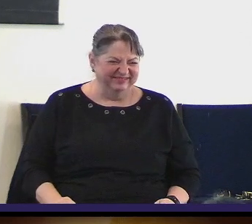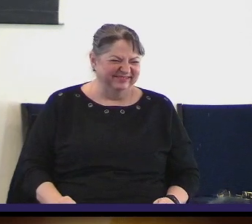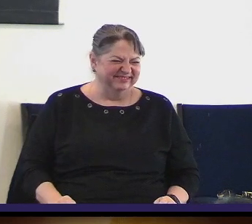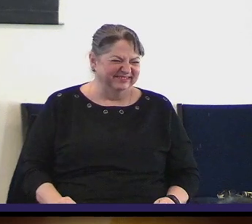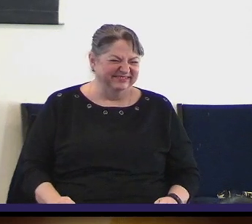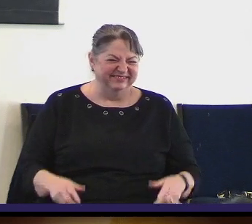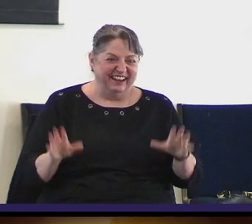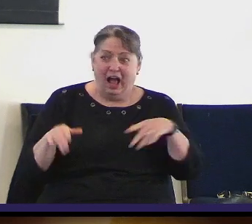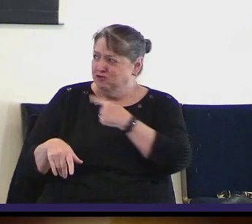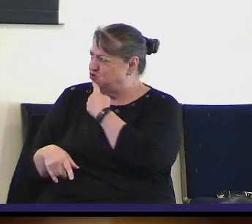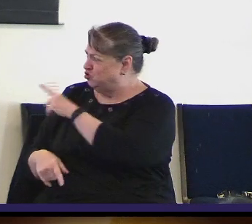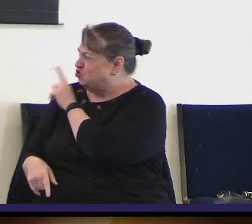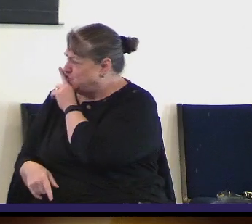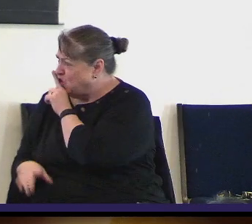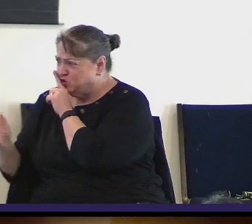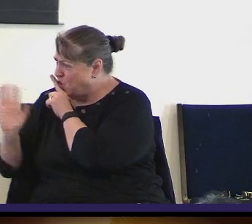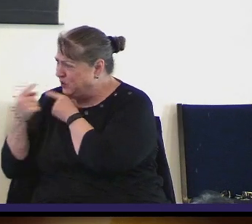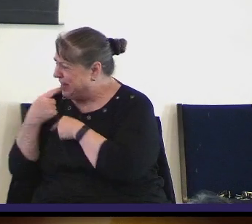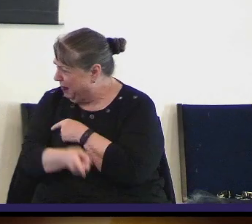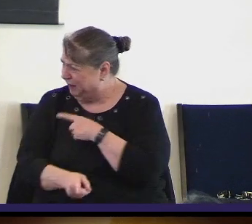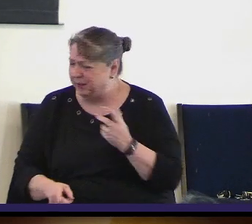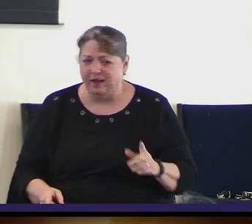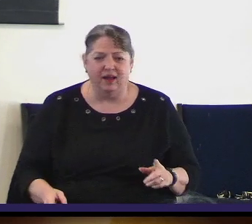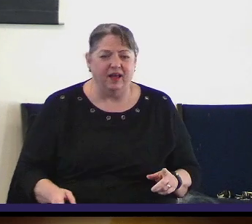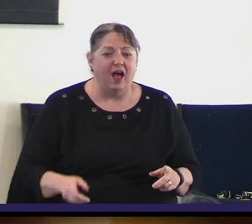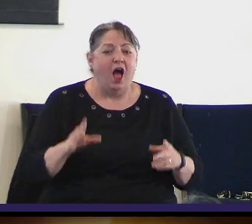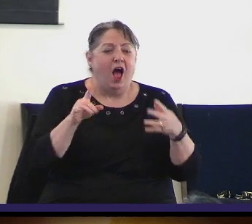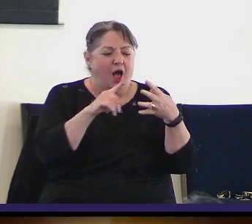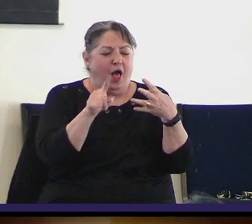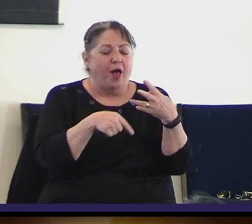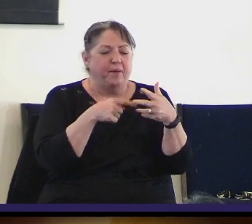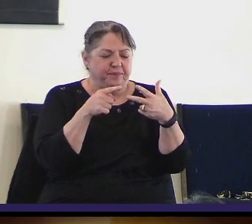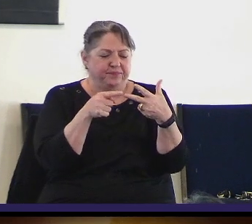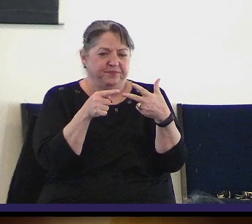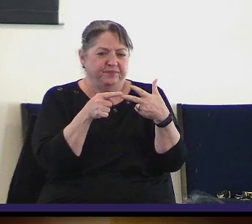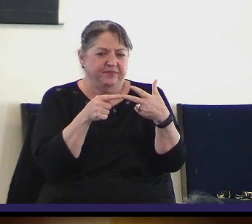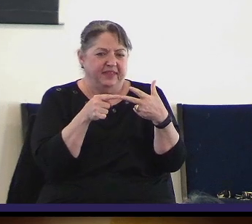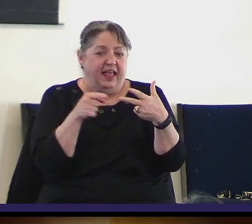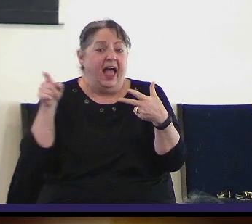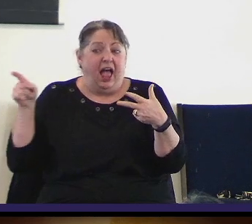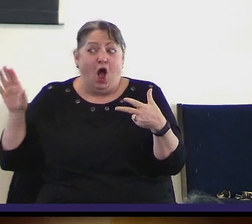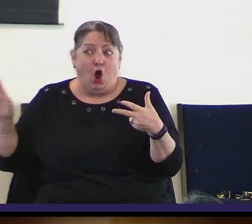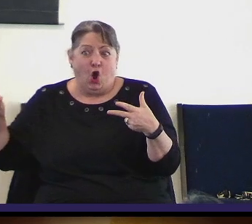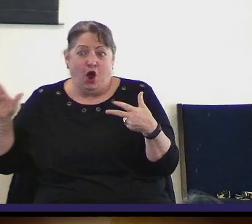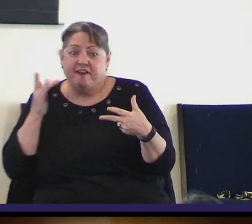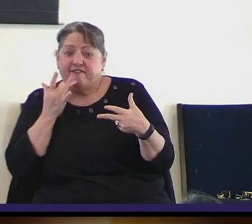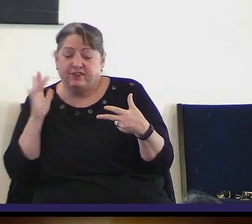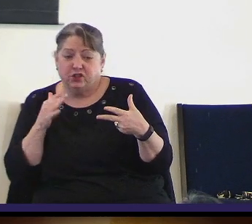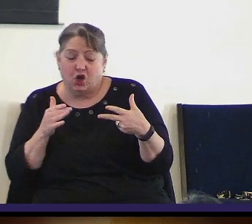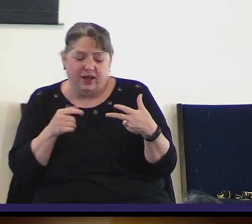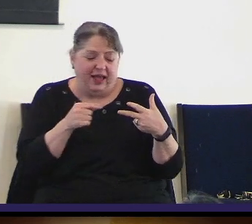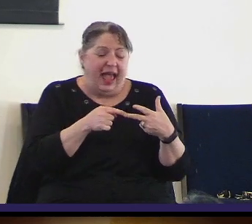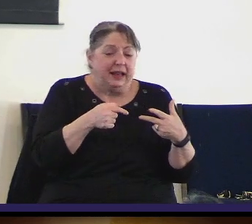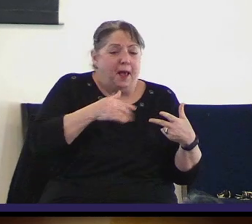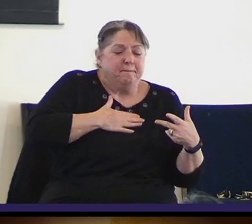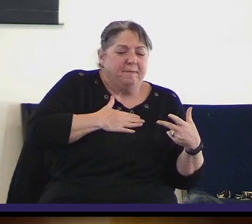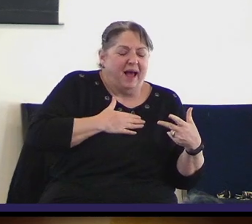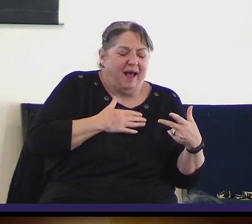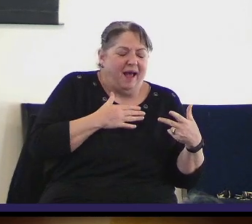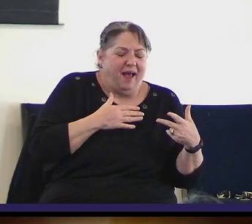But also, this is one of Heather's favorite songs, and it is my favorite song, this Lord, reign in me, so.